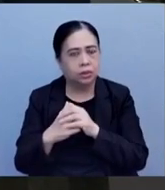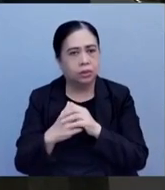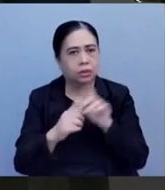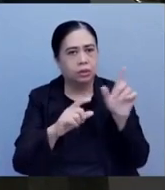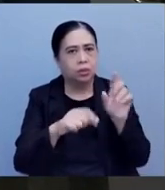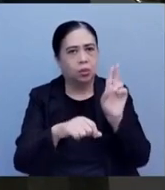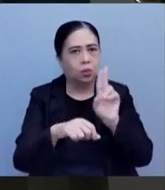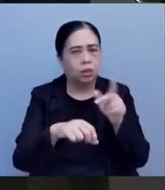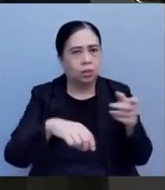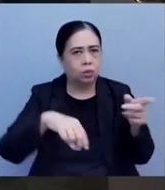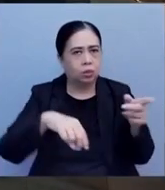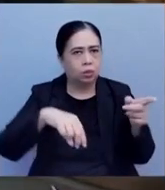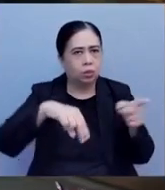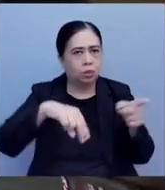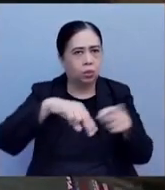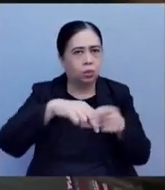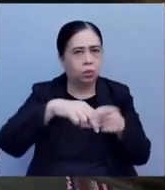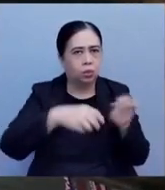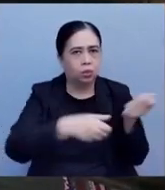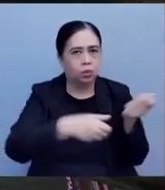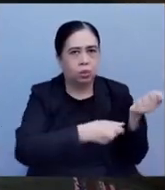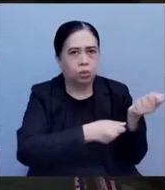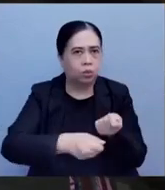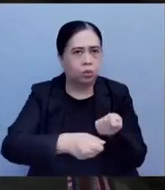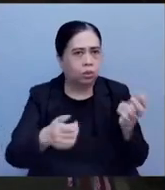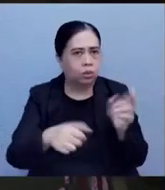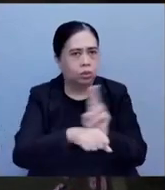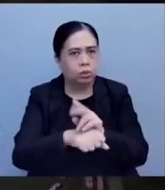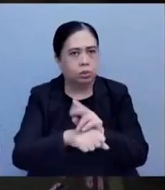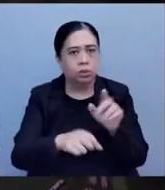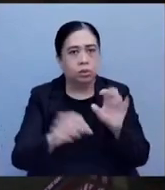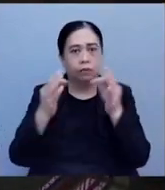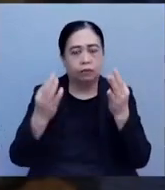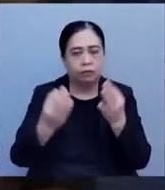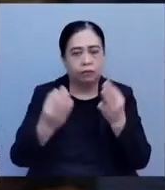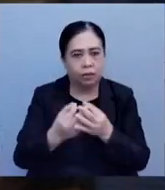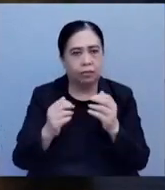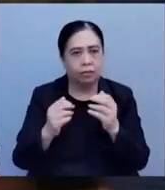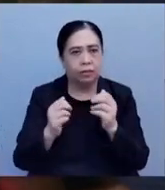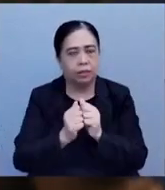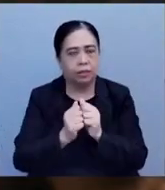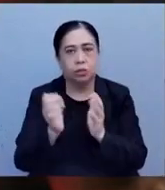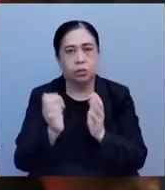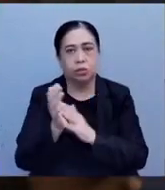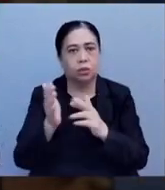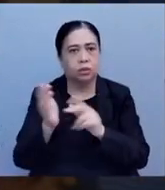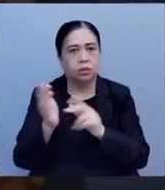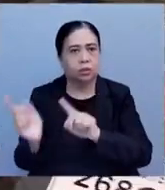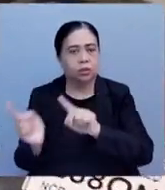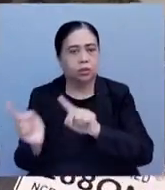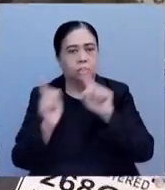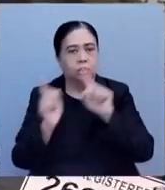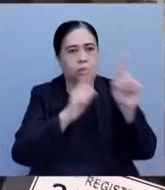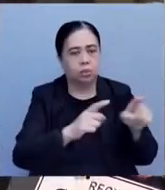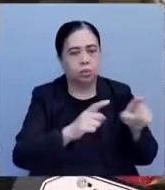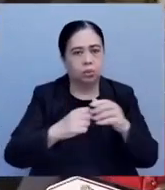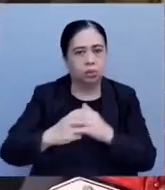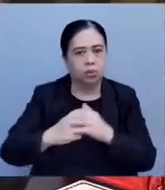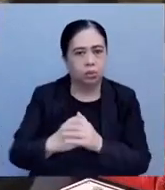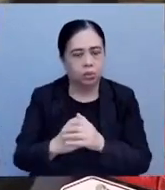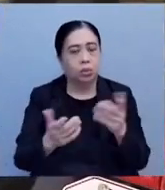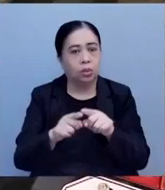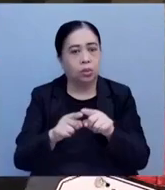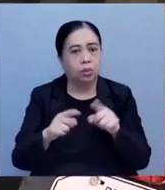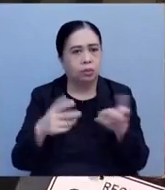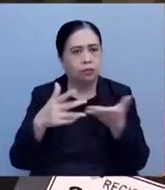used in the initiation rites. The family along with the school's representative went to the hazing site earlier this morning where they also found